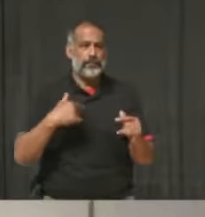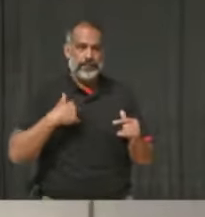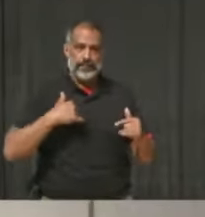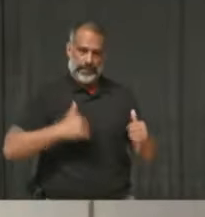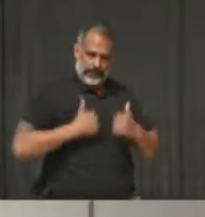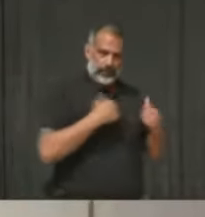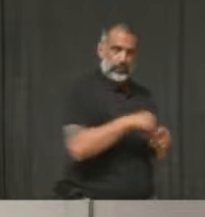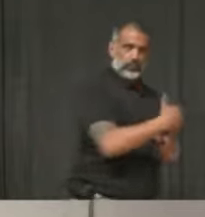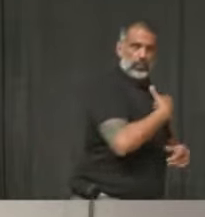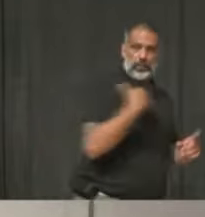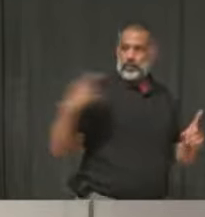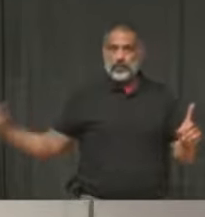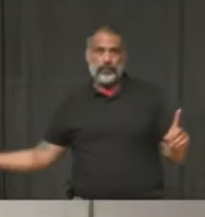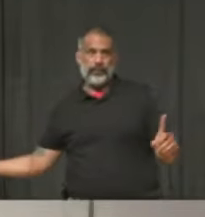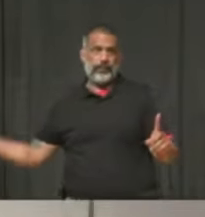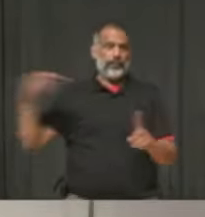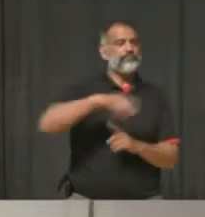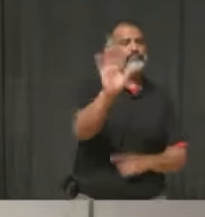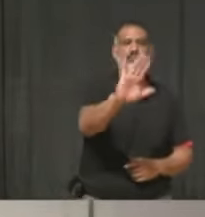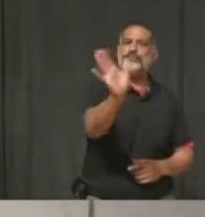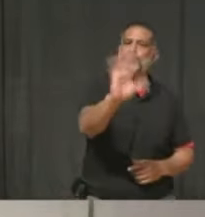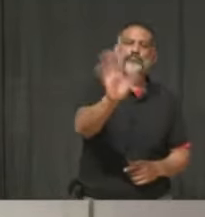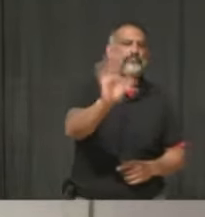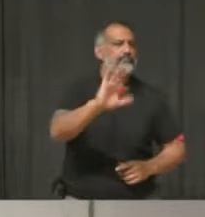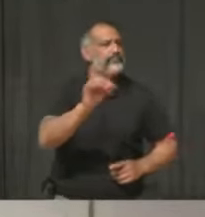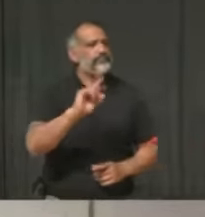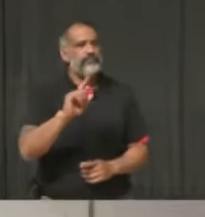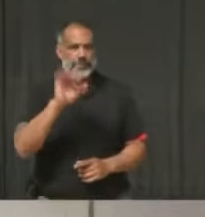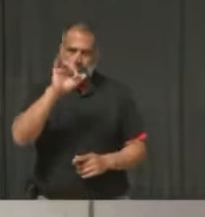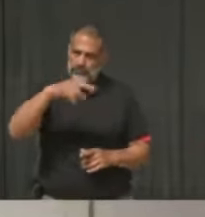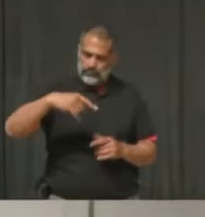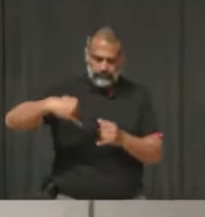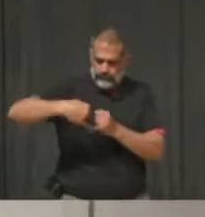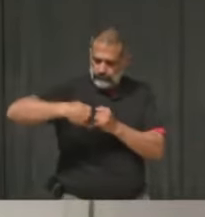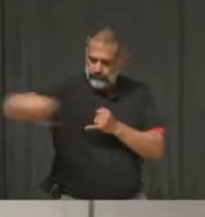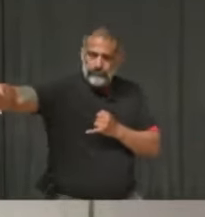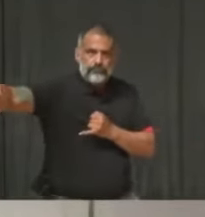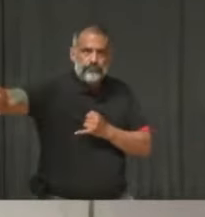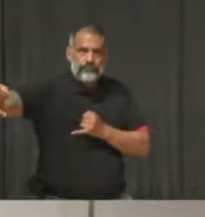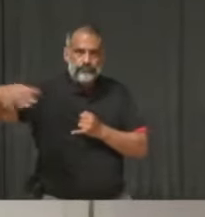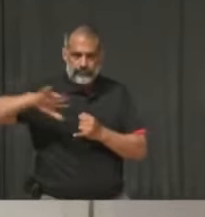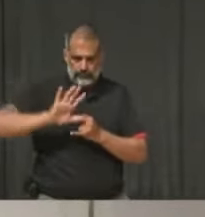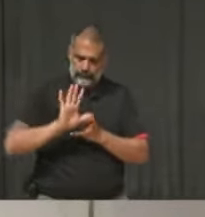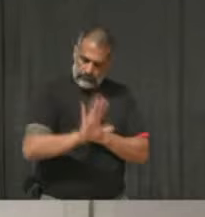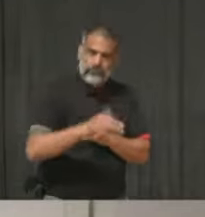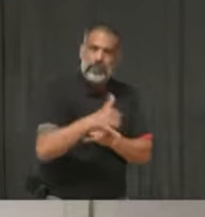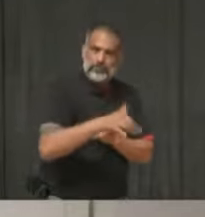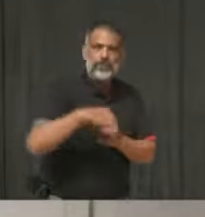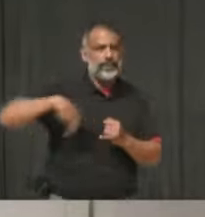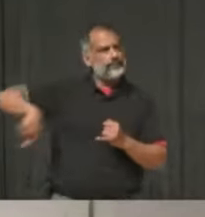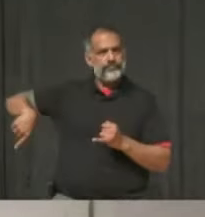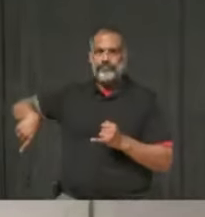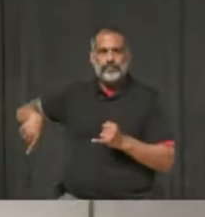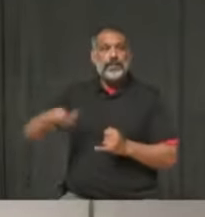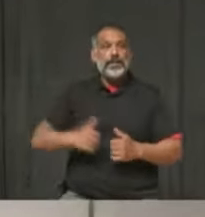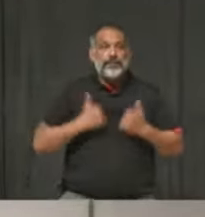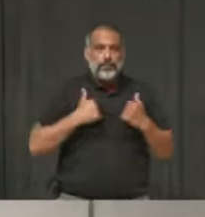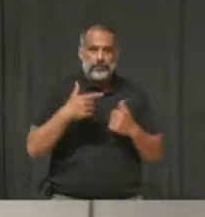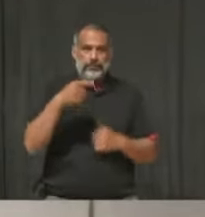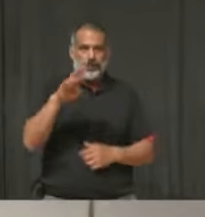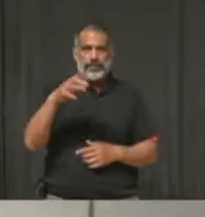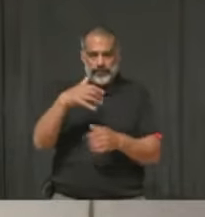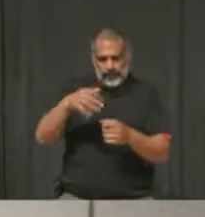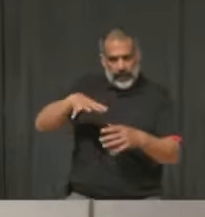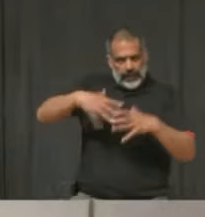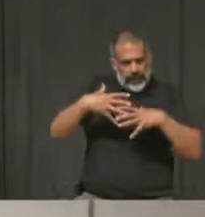that's the kind of mobility we want actually to restrict. We don't want people to move between public health units because they could introduce